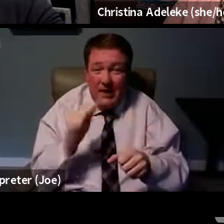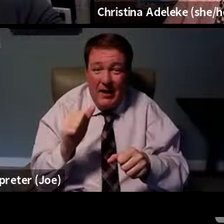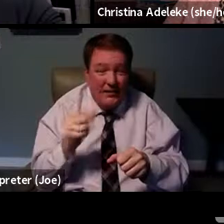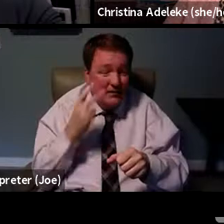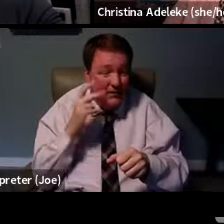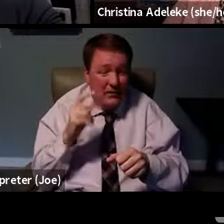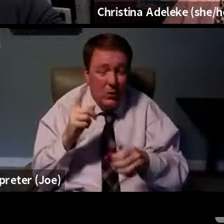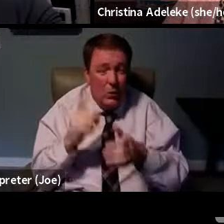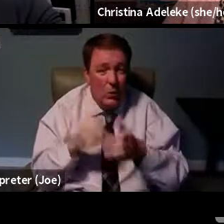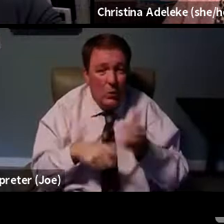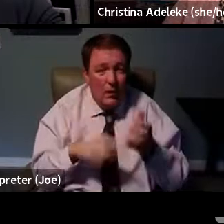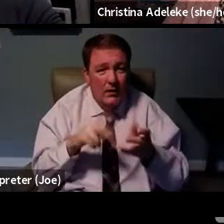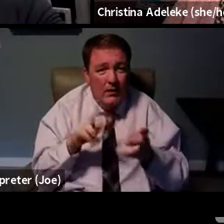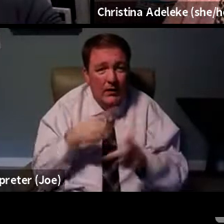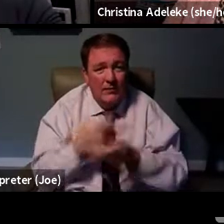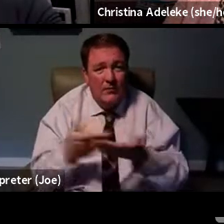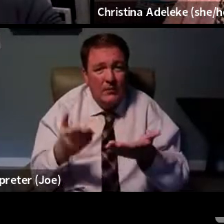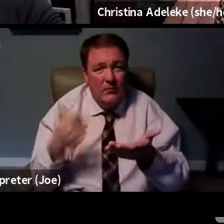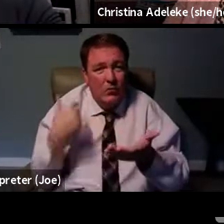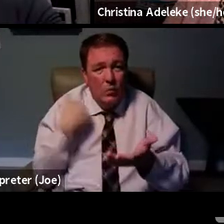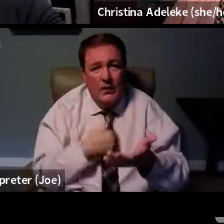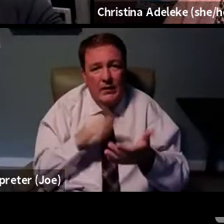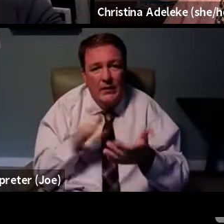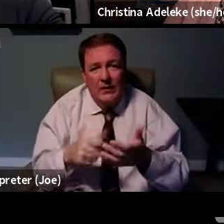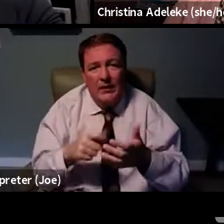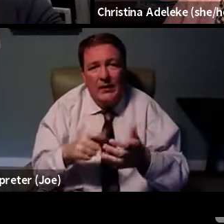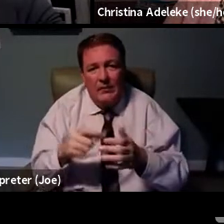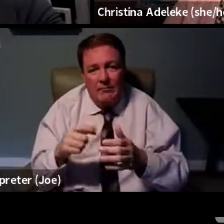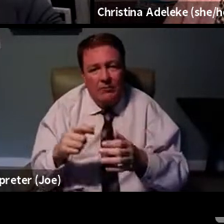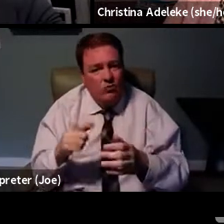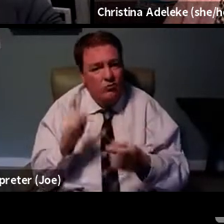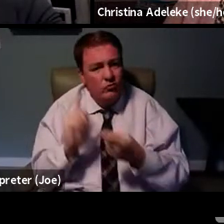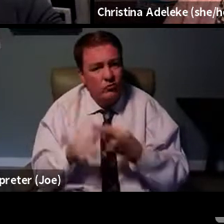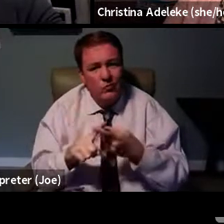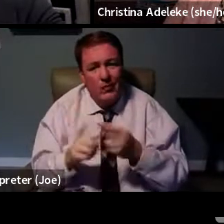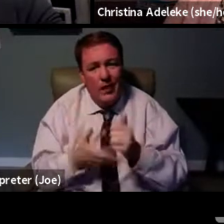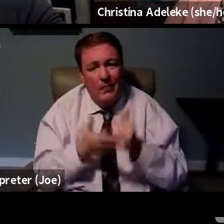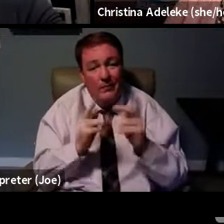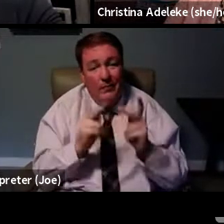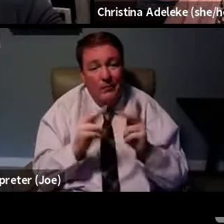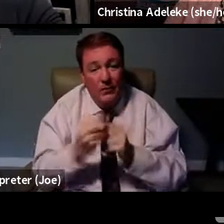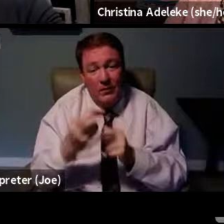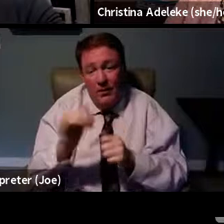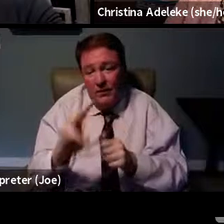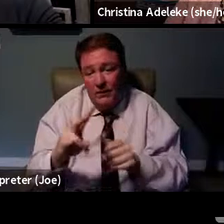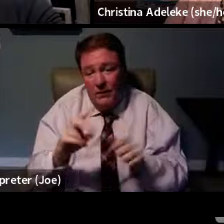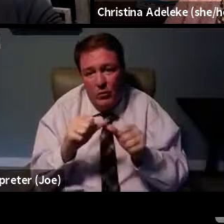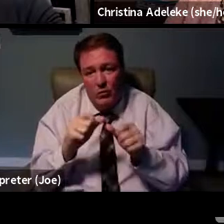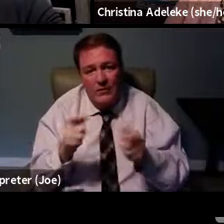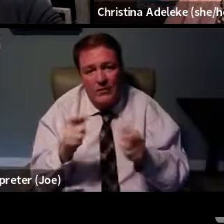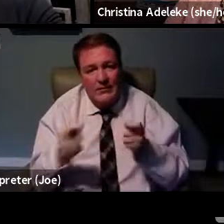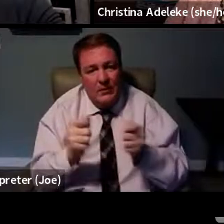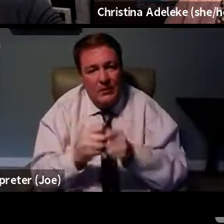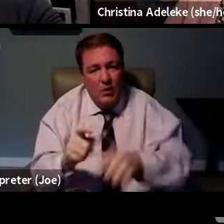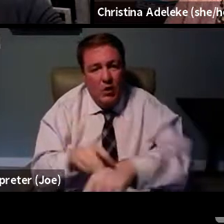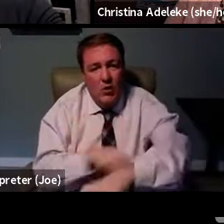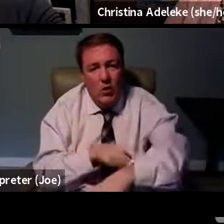what kind of things do you still think we need to adequately tackle the needs of people living with HIV that are dealing with the long-term effects of COVID?